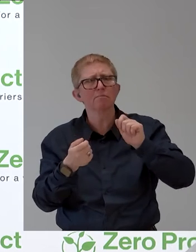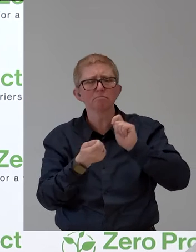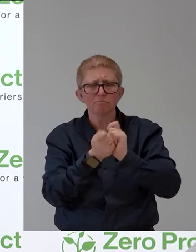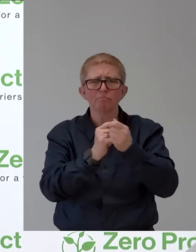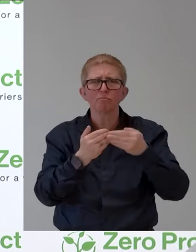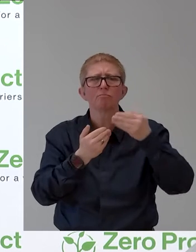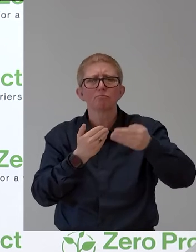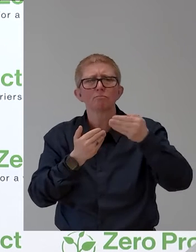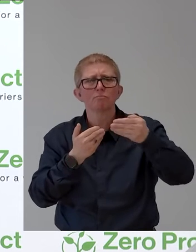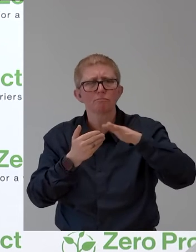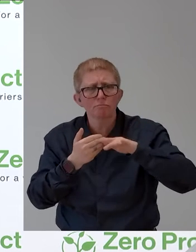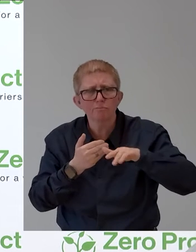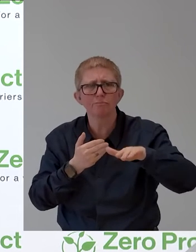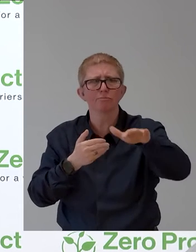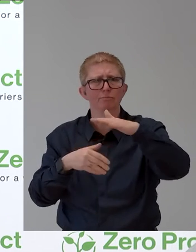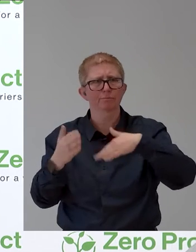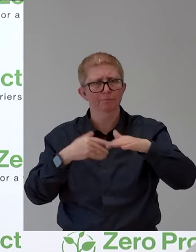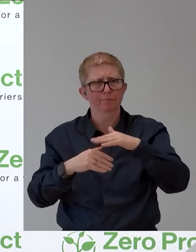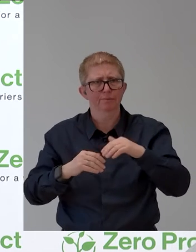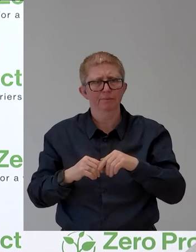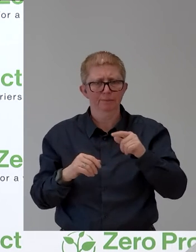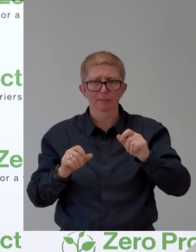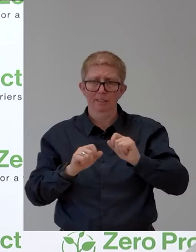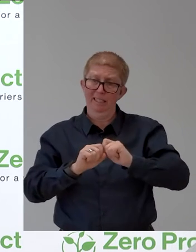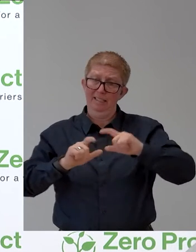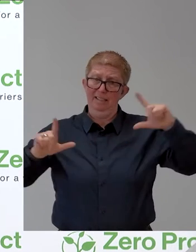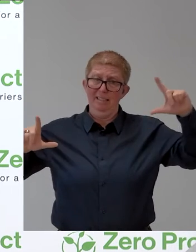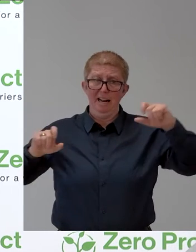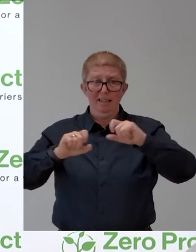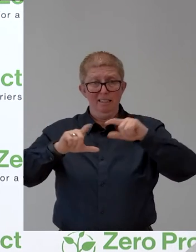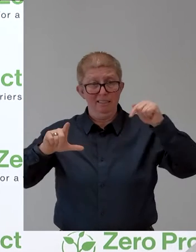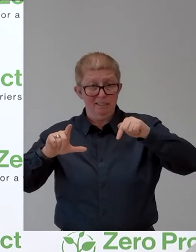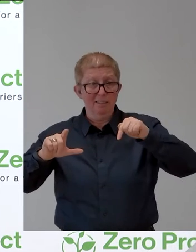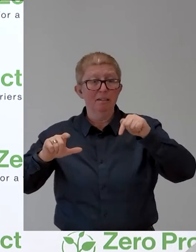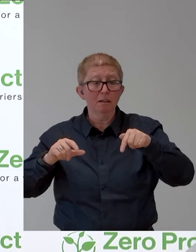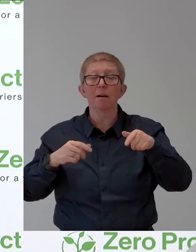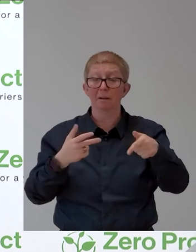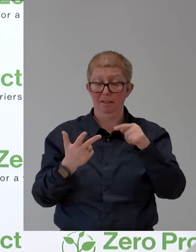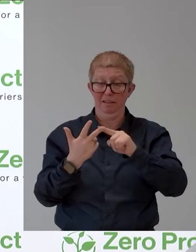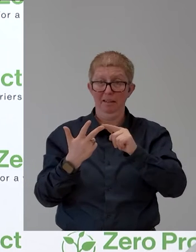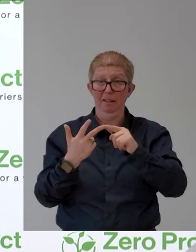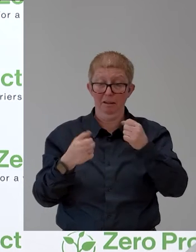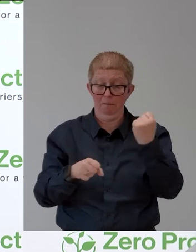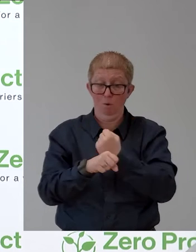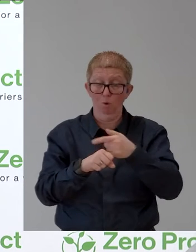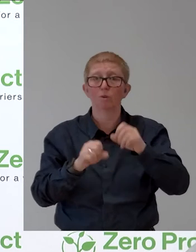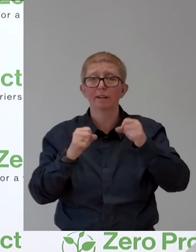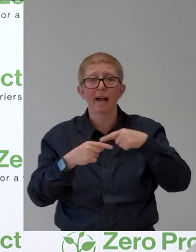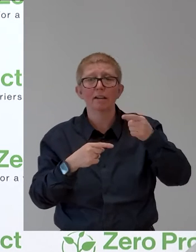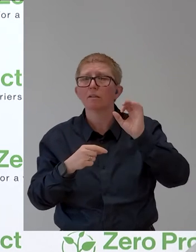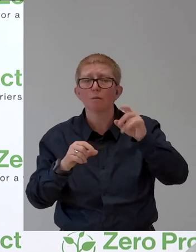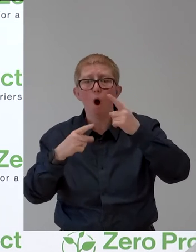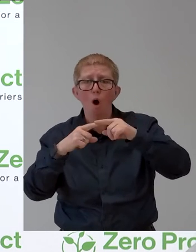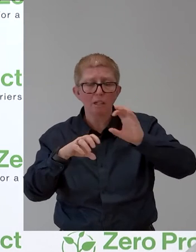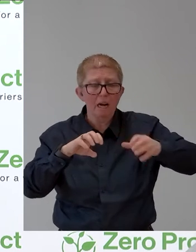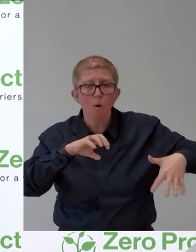we want to really distribute this product or service. When we got the nominations from